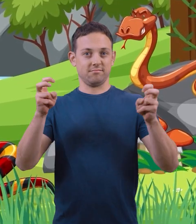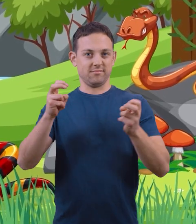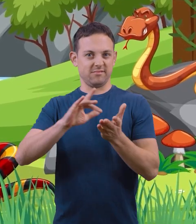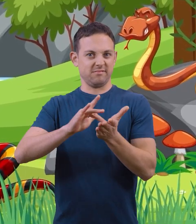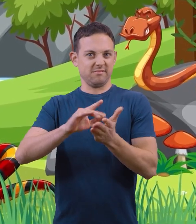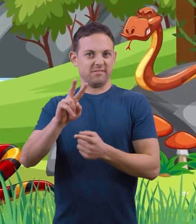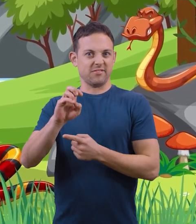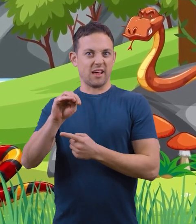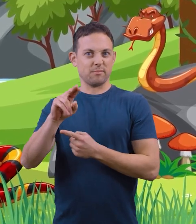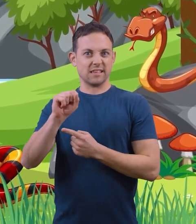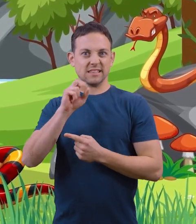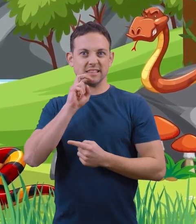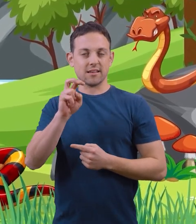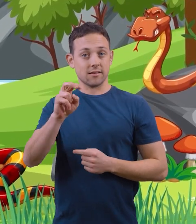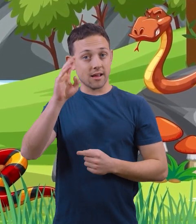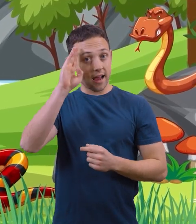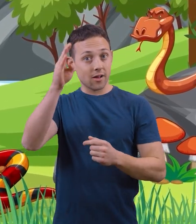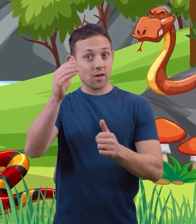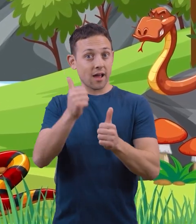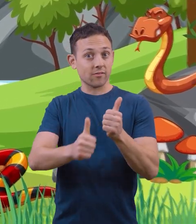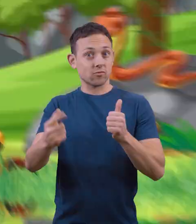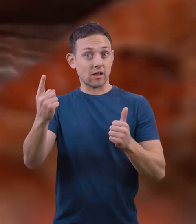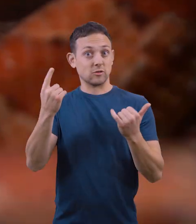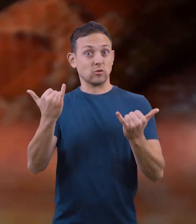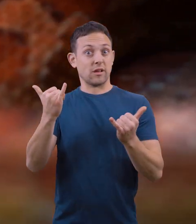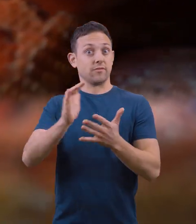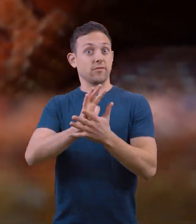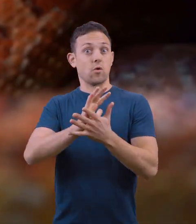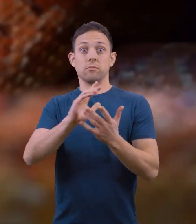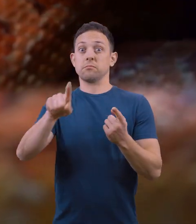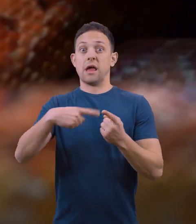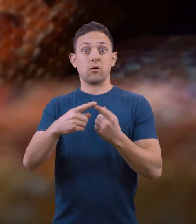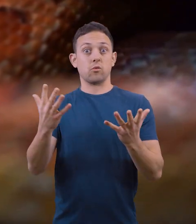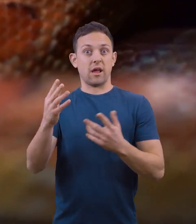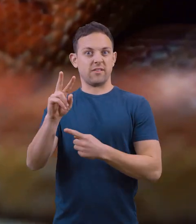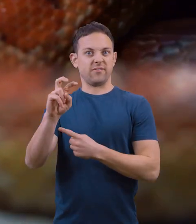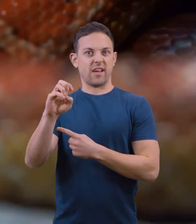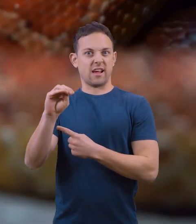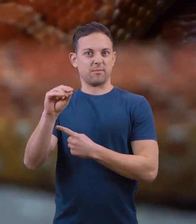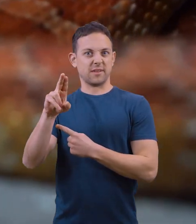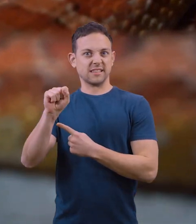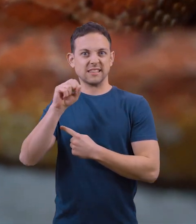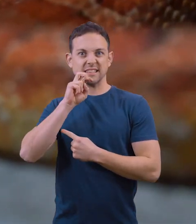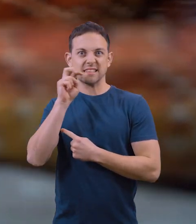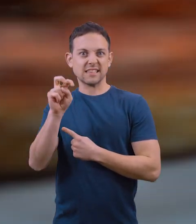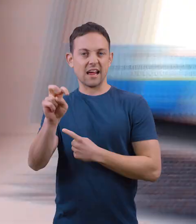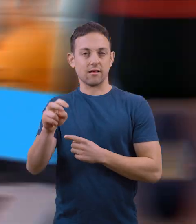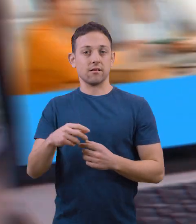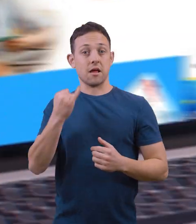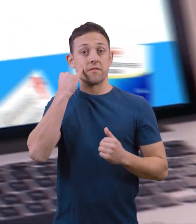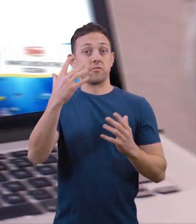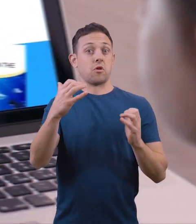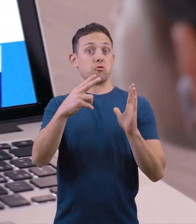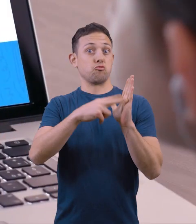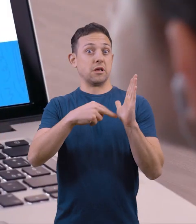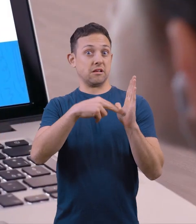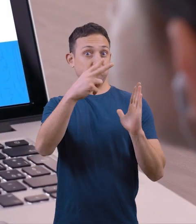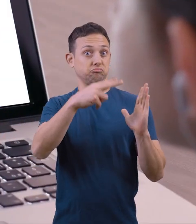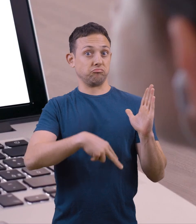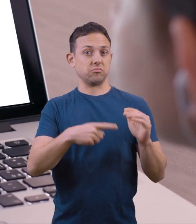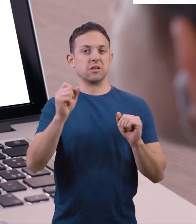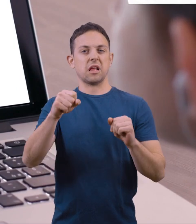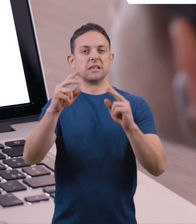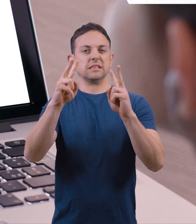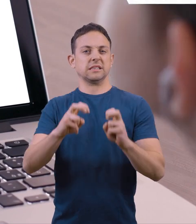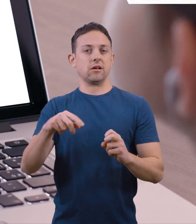Venomous Snakes Hi everyone! Today's video is all about venomous snakes. If you want to read